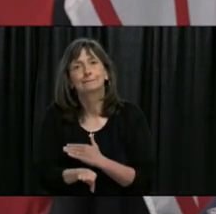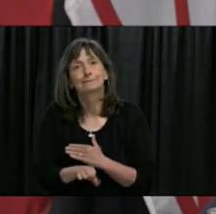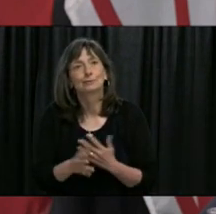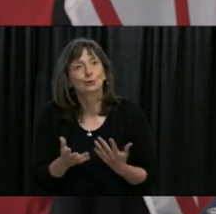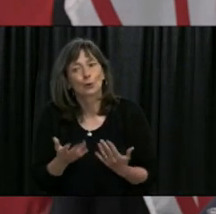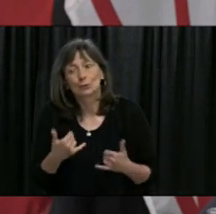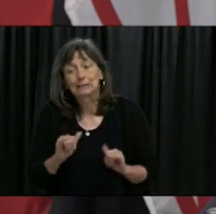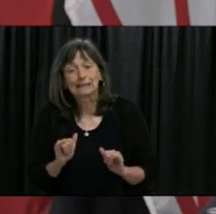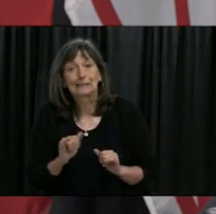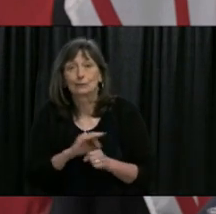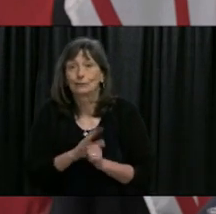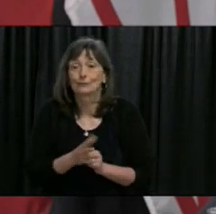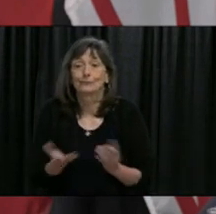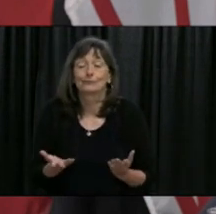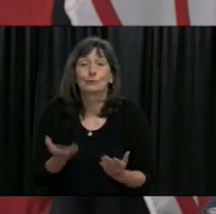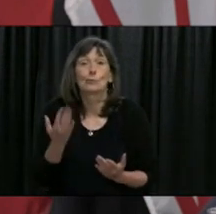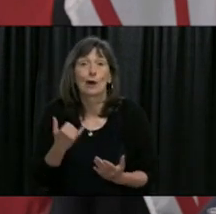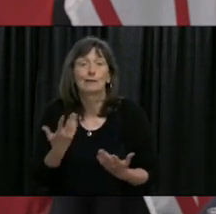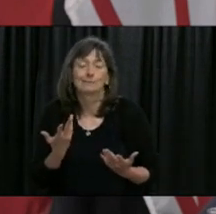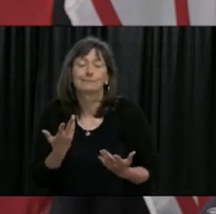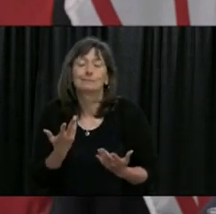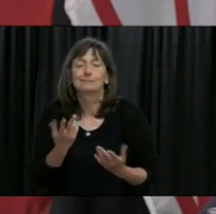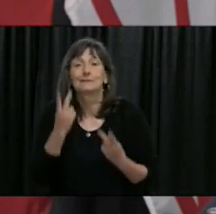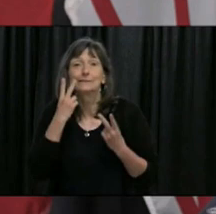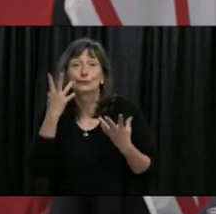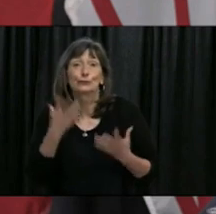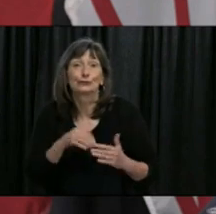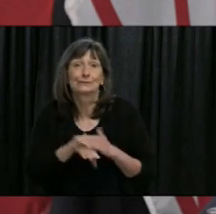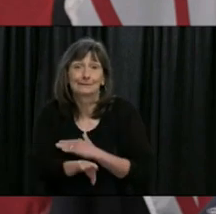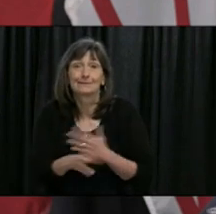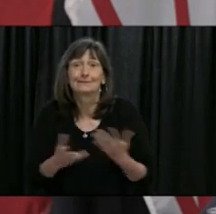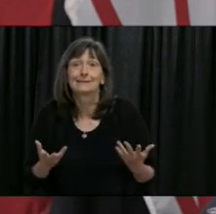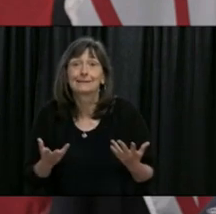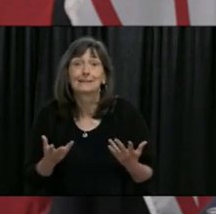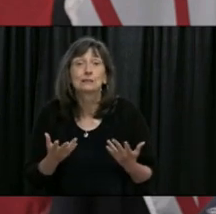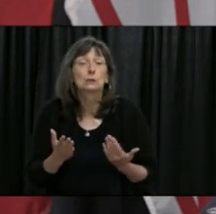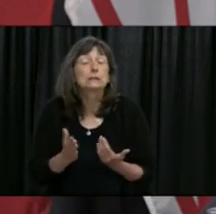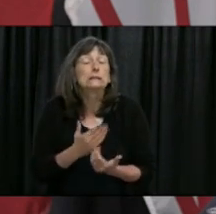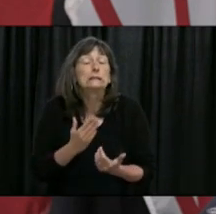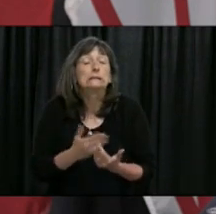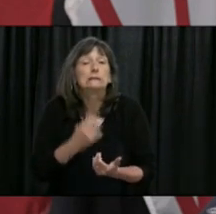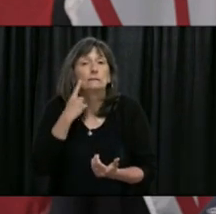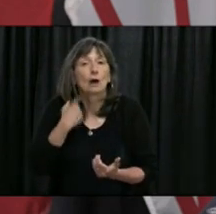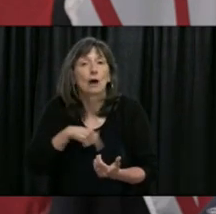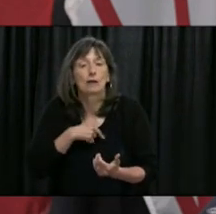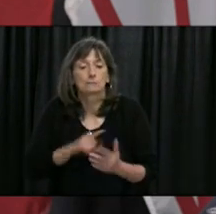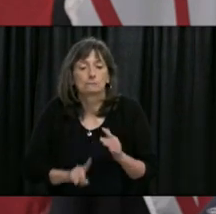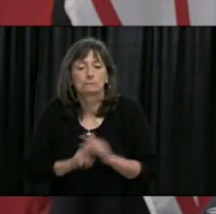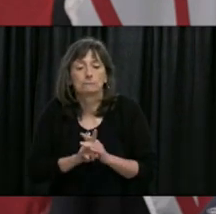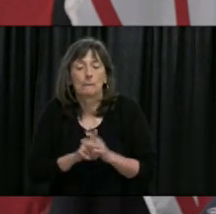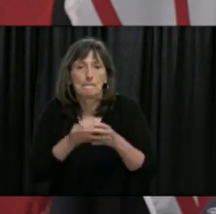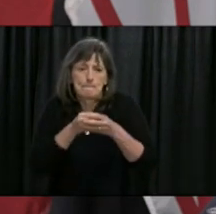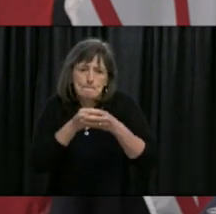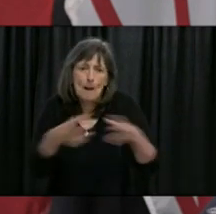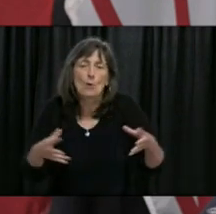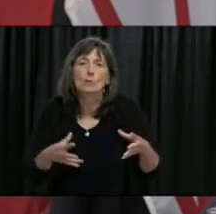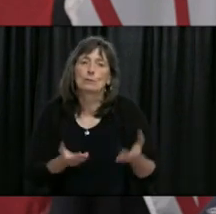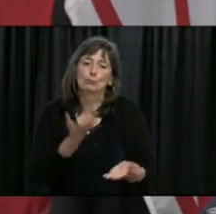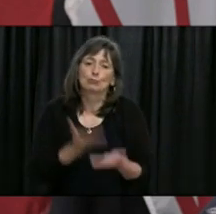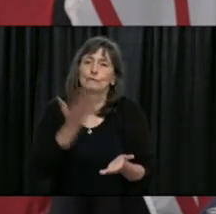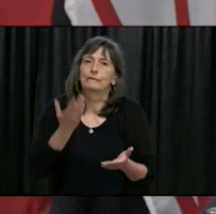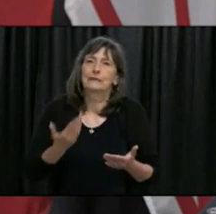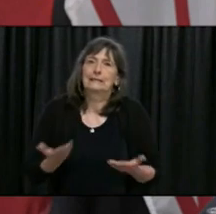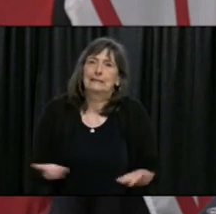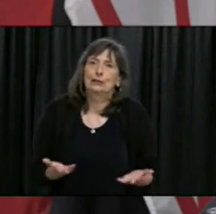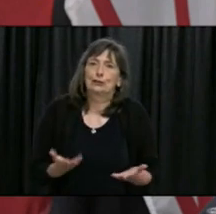province you know we know that this can easily come in this can easily impact a large group of people we've seen that we've seen that